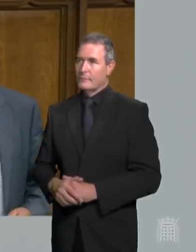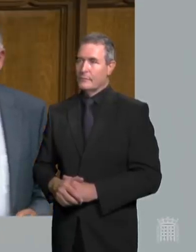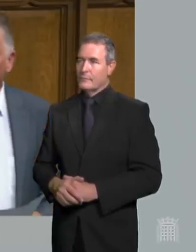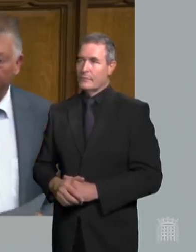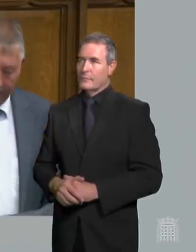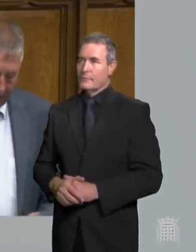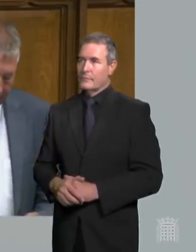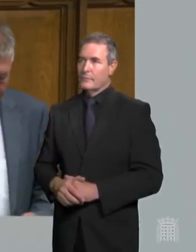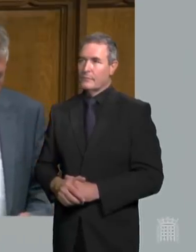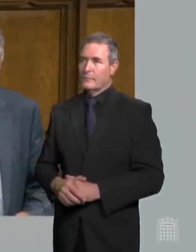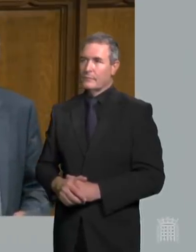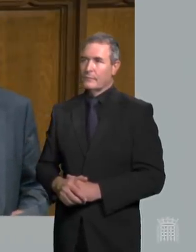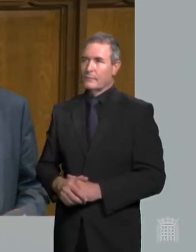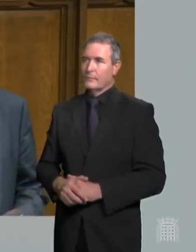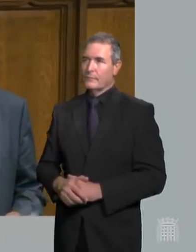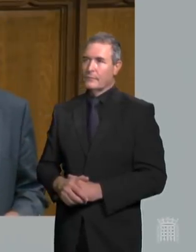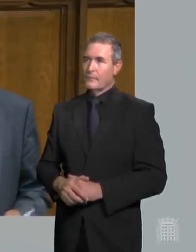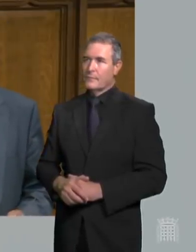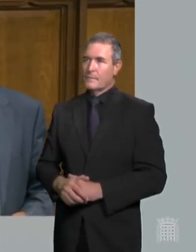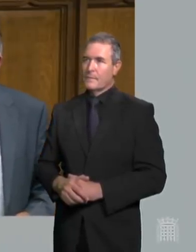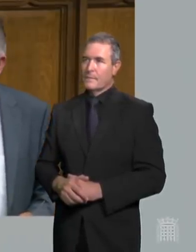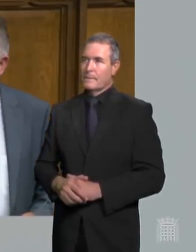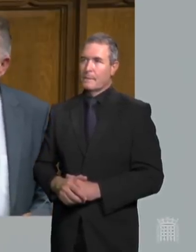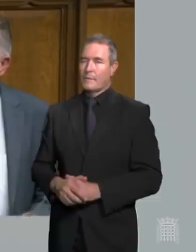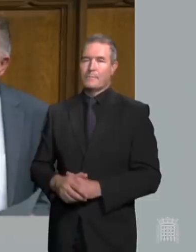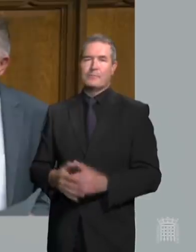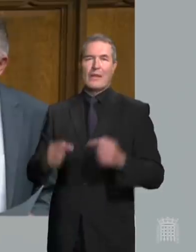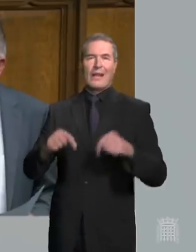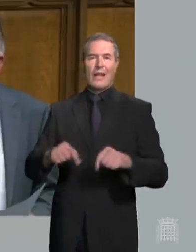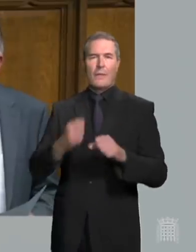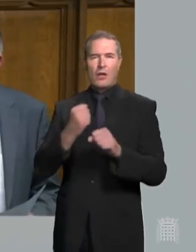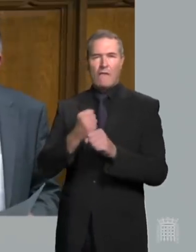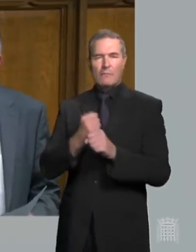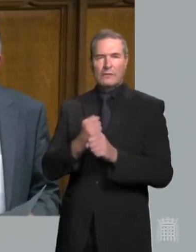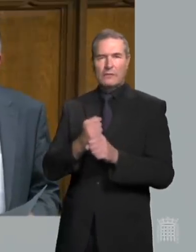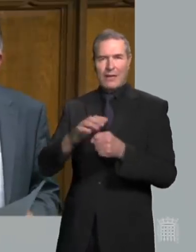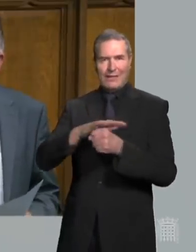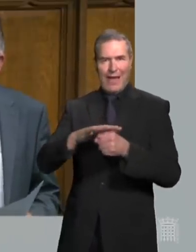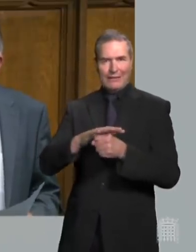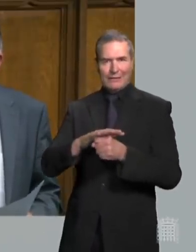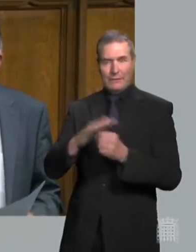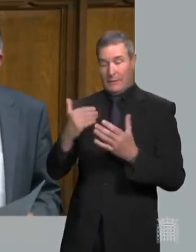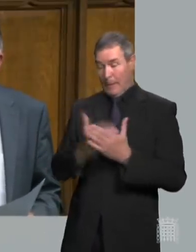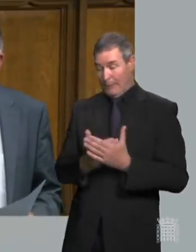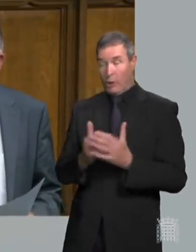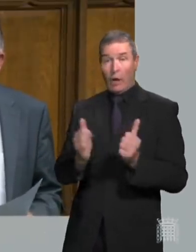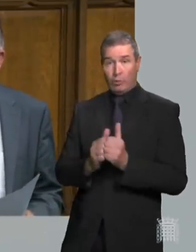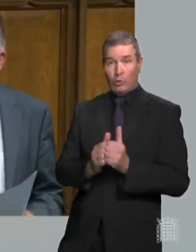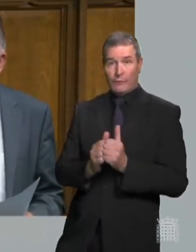Mr. Speaker the government's case was approved presented